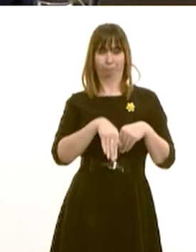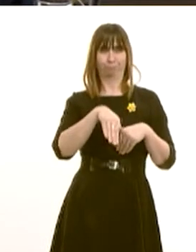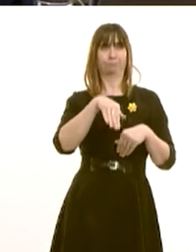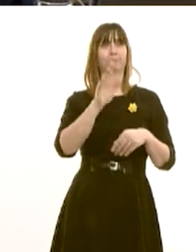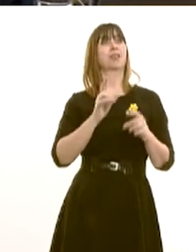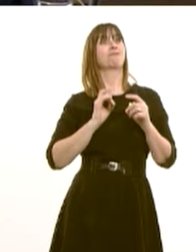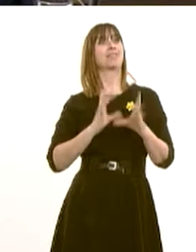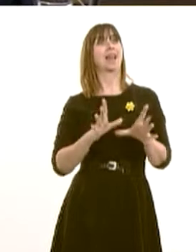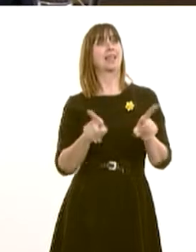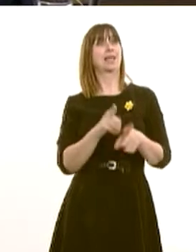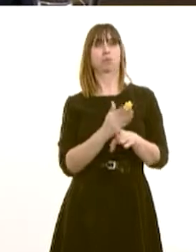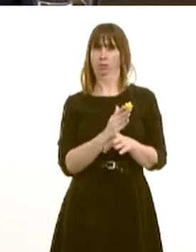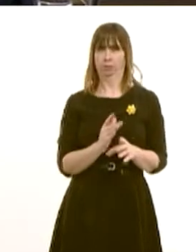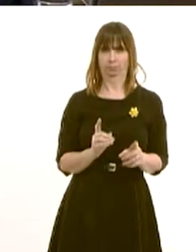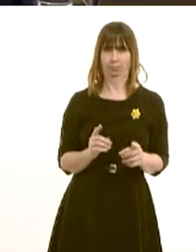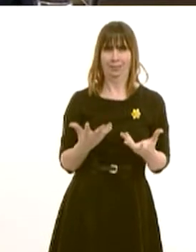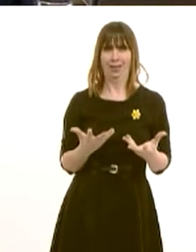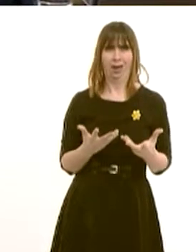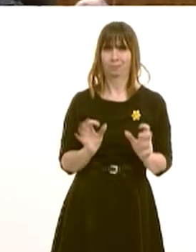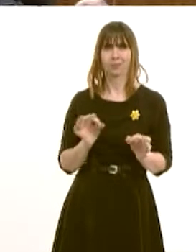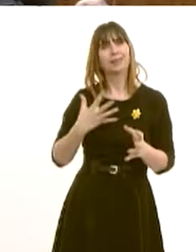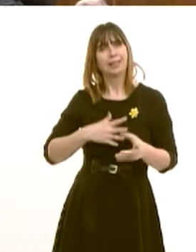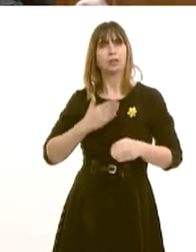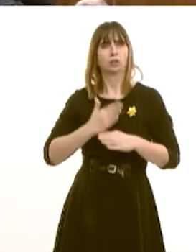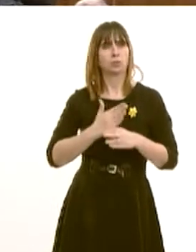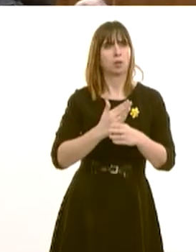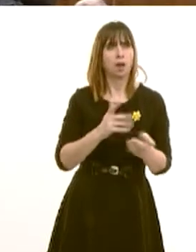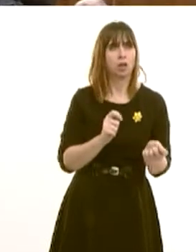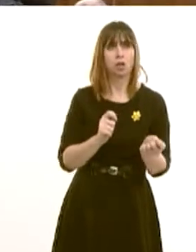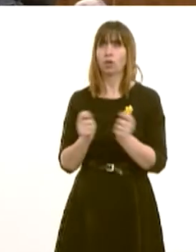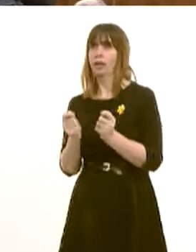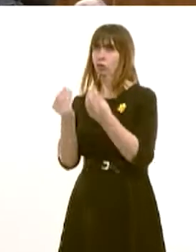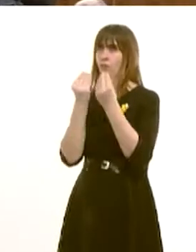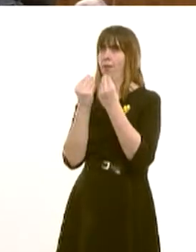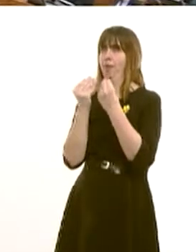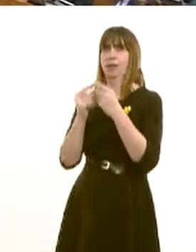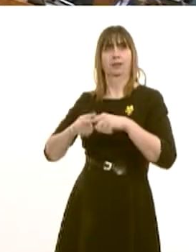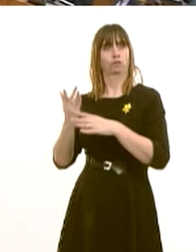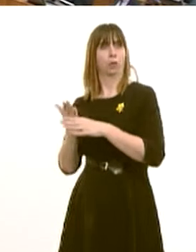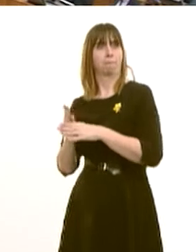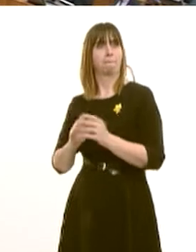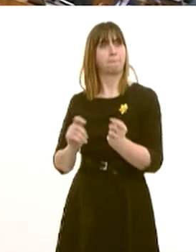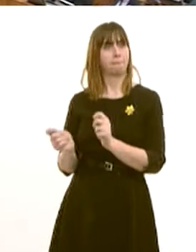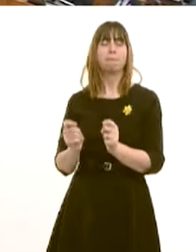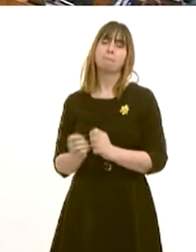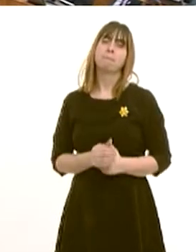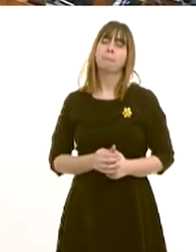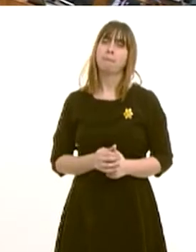opportunity to retrain during their working lifetime. First Minister, investments like the